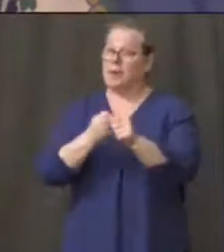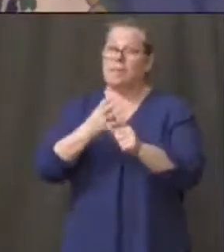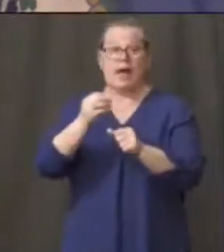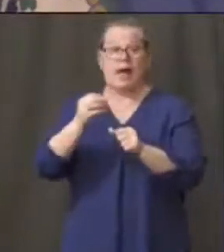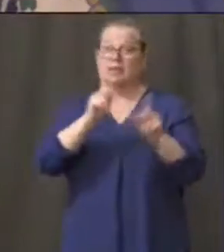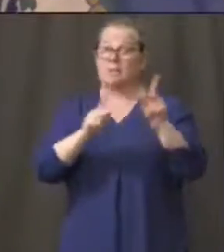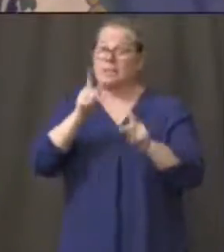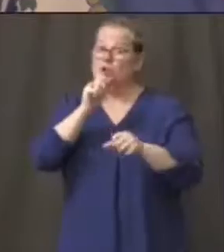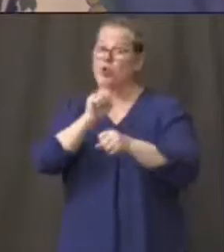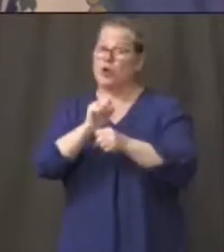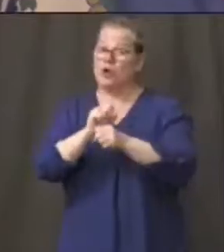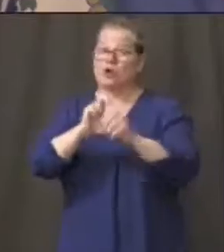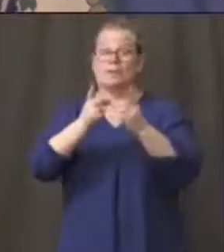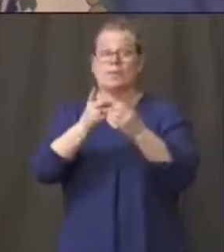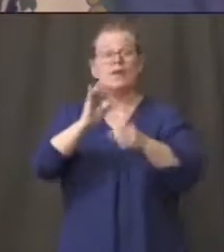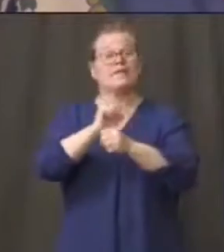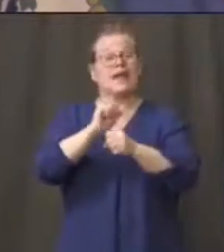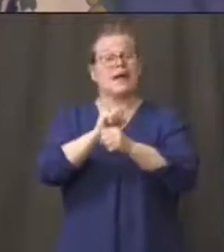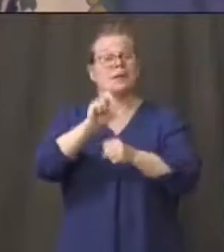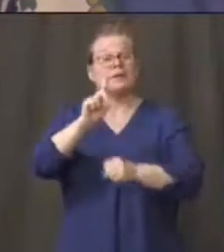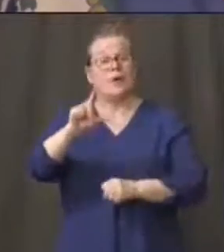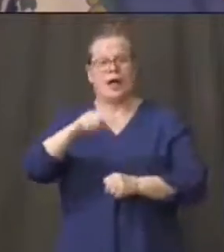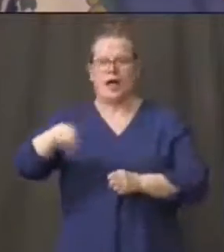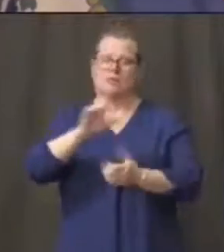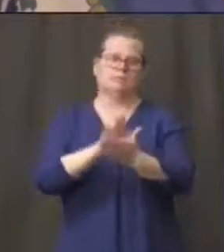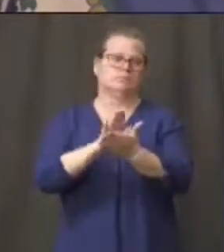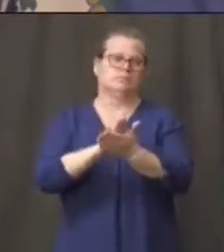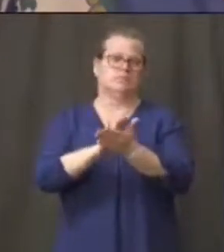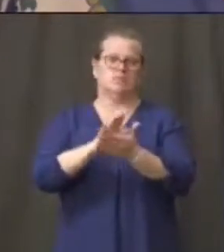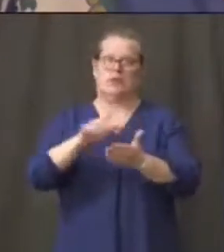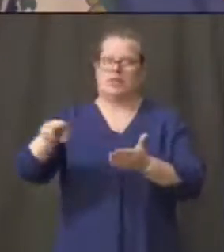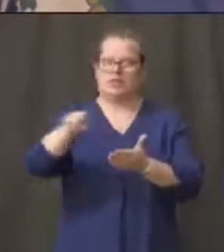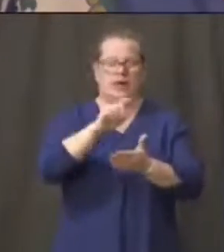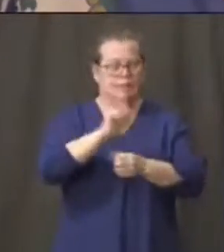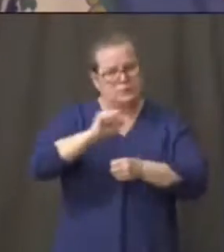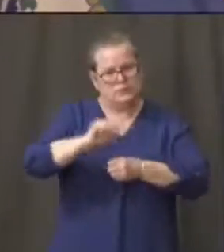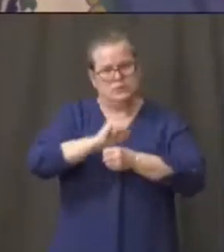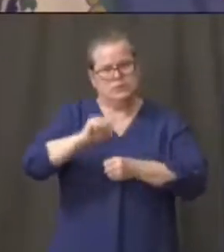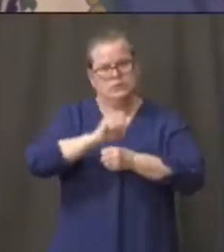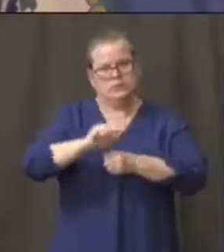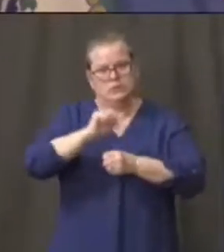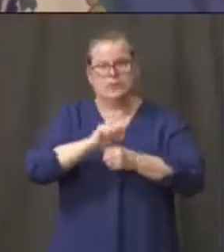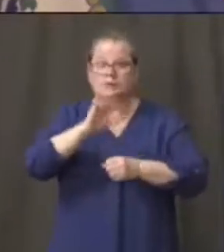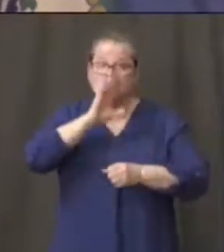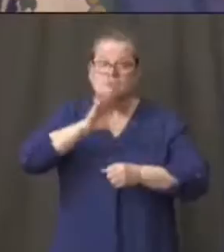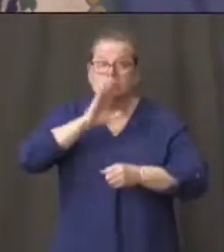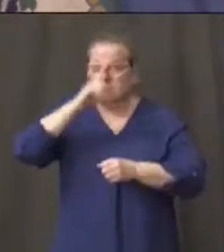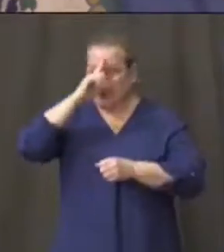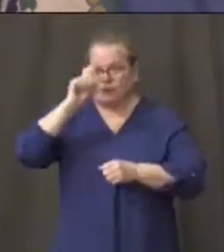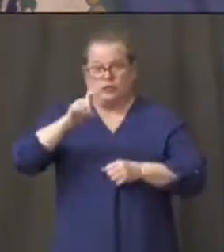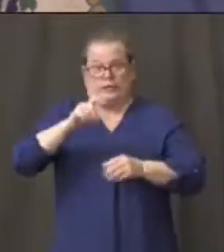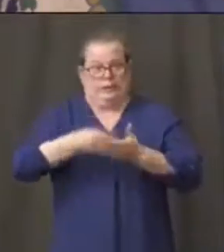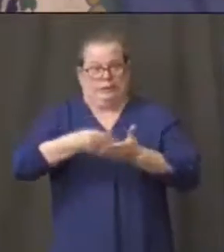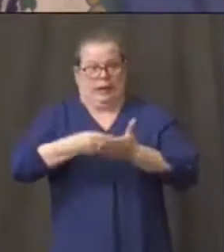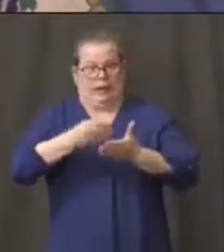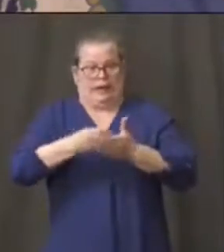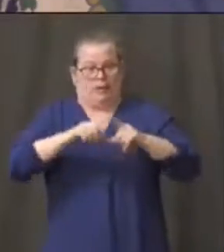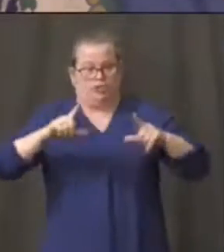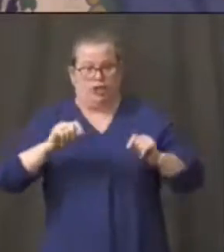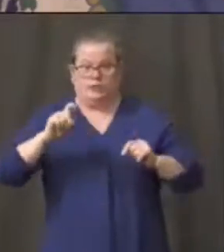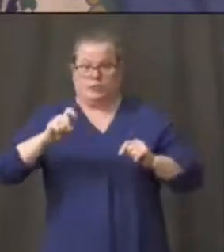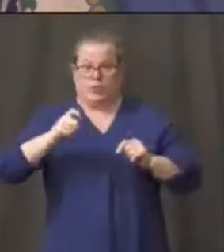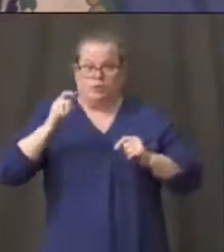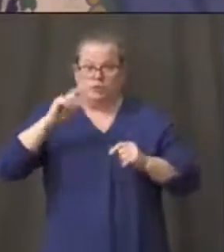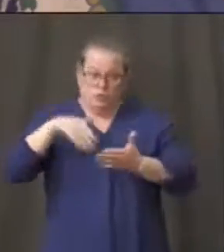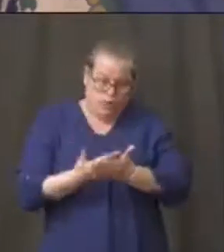over at dol they've been working their heart out and as i know how um frustrating it was you need that check it was supposed to be there you've probably gotten some